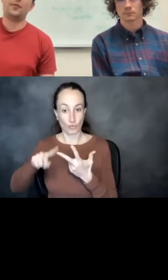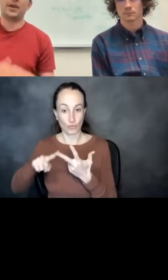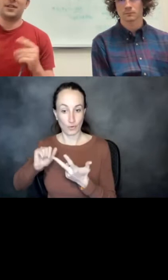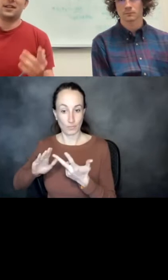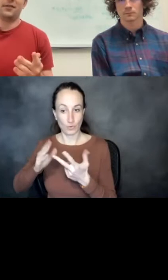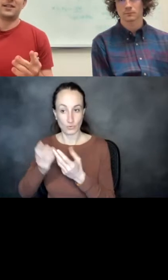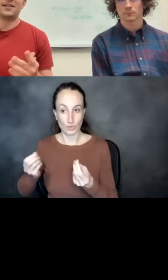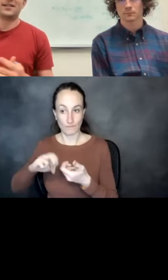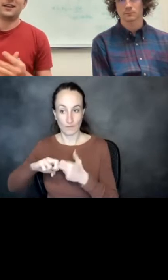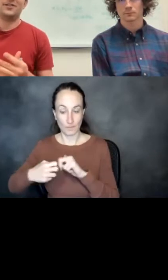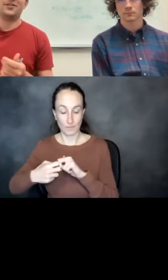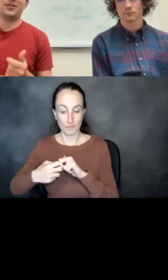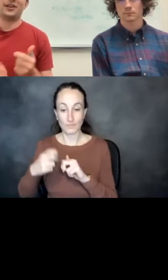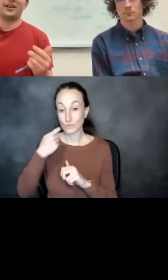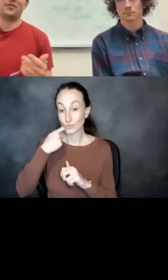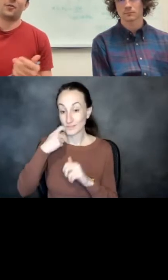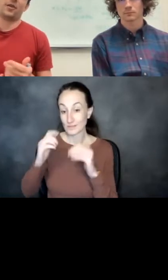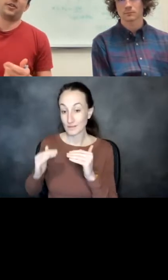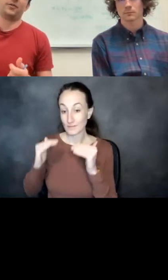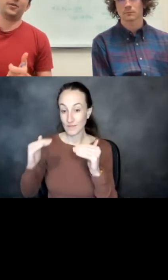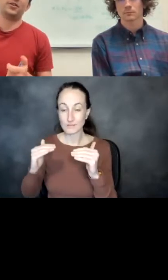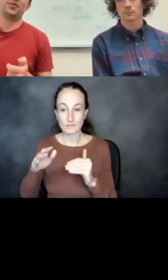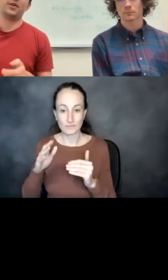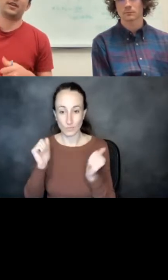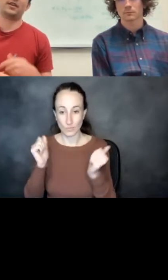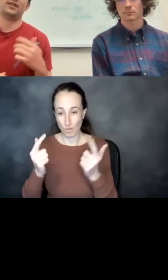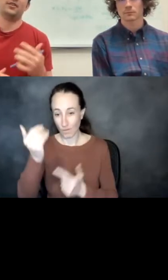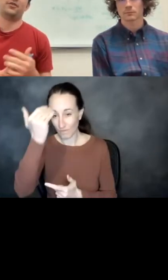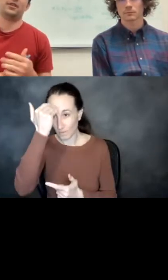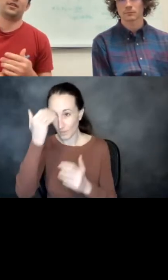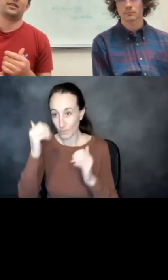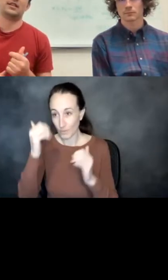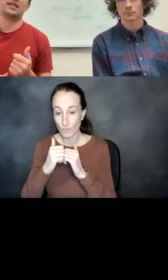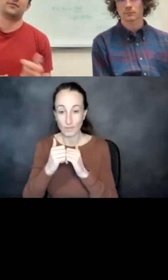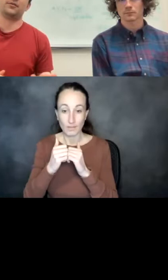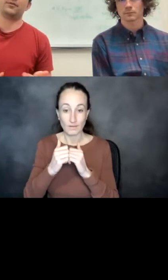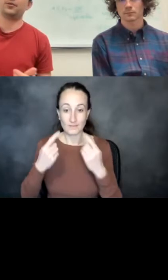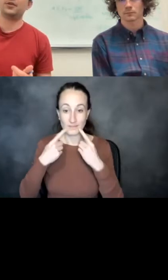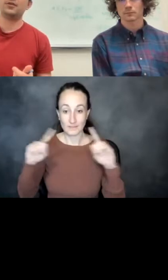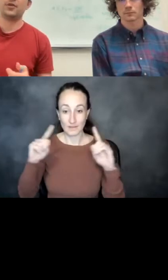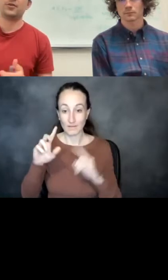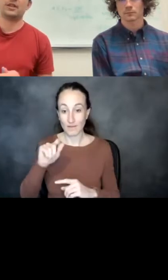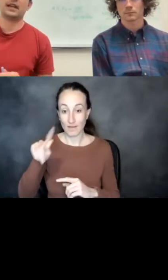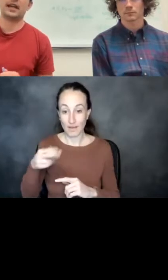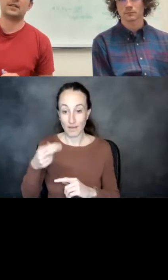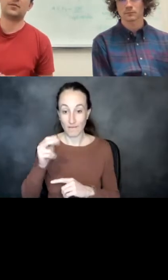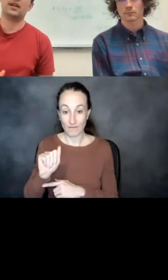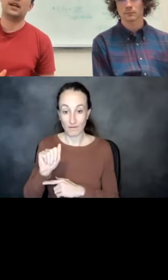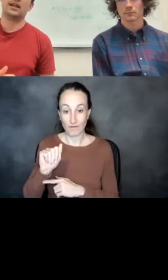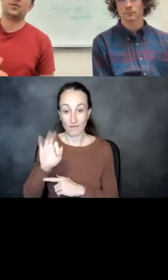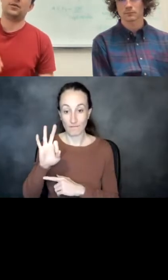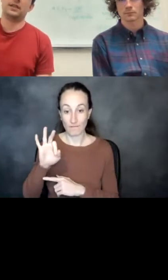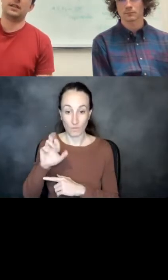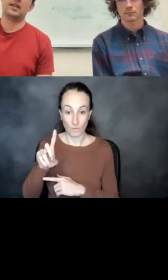And by recent advances, I think we're probably all familiar with, you know, the success of alpha fold 2 and the most recent CASP,